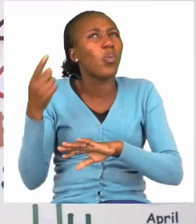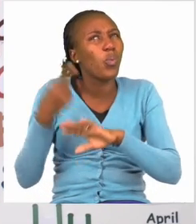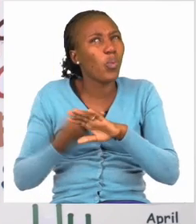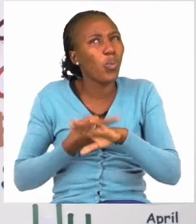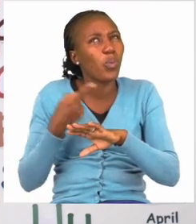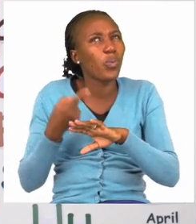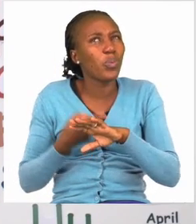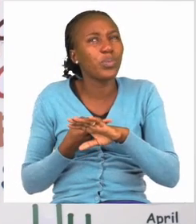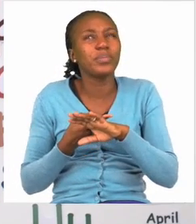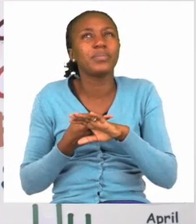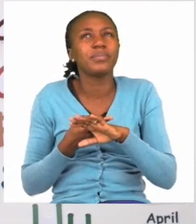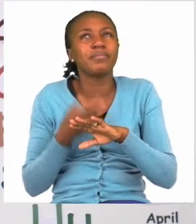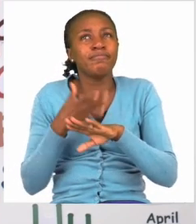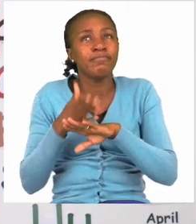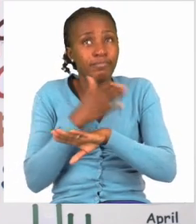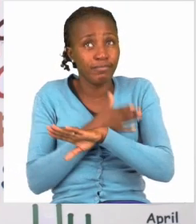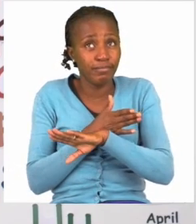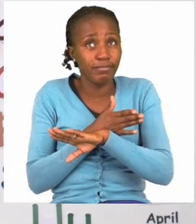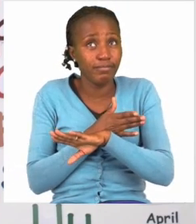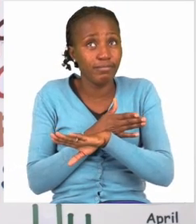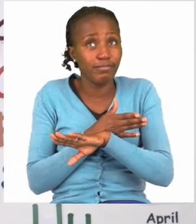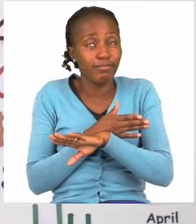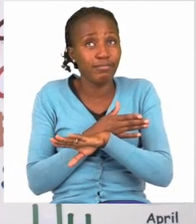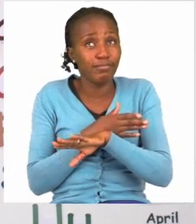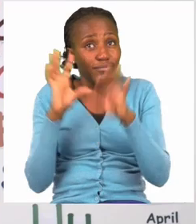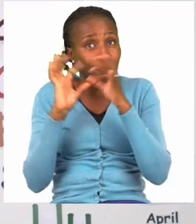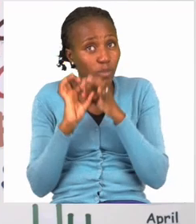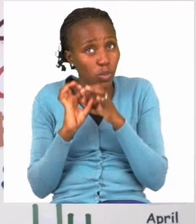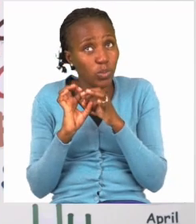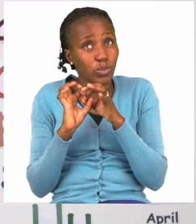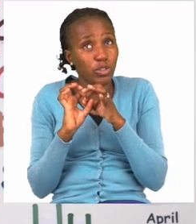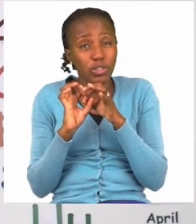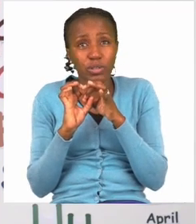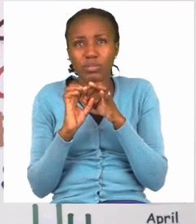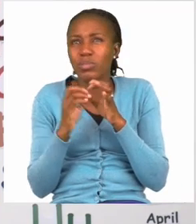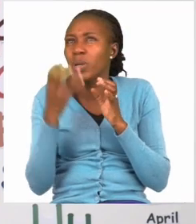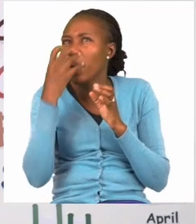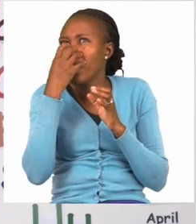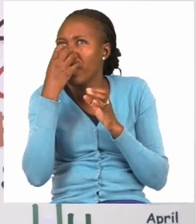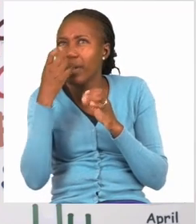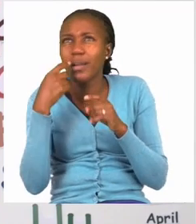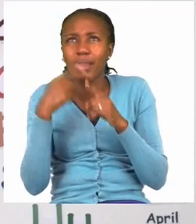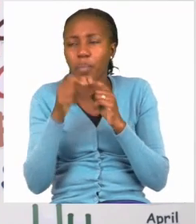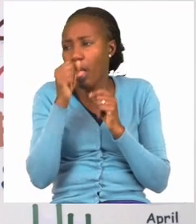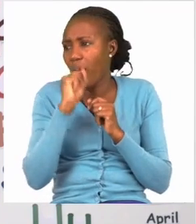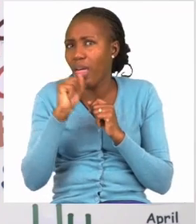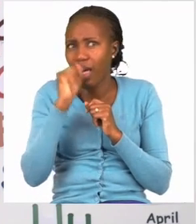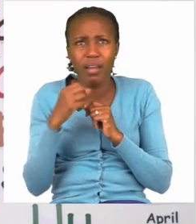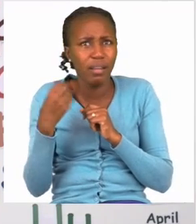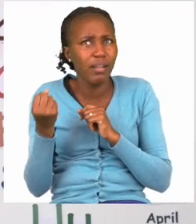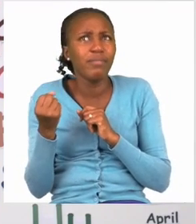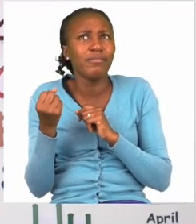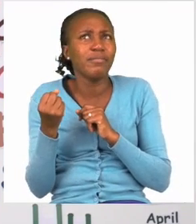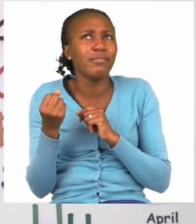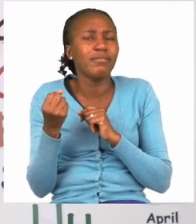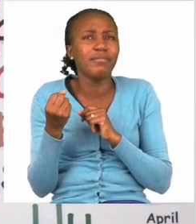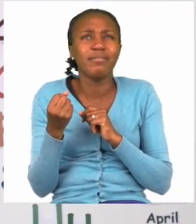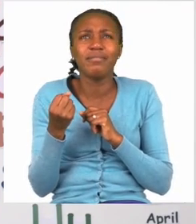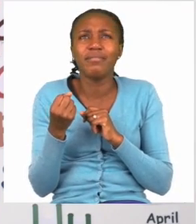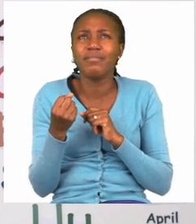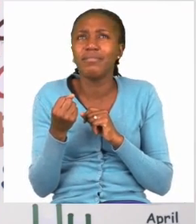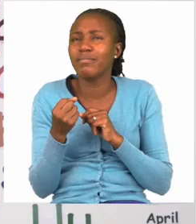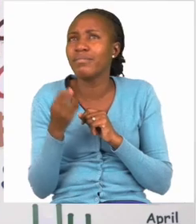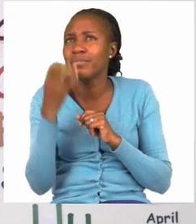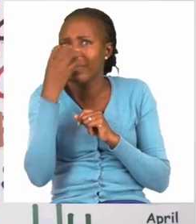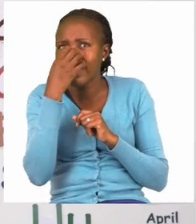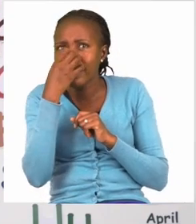Now before we go home, Zosie promised me that we could have ice cream. So can you help me